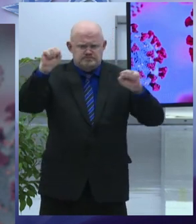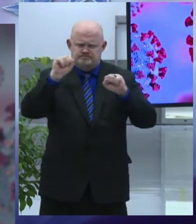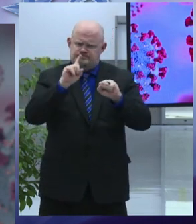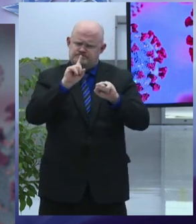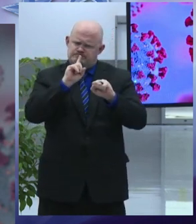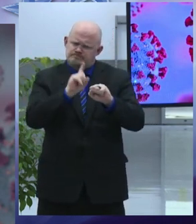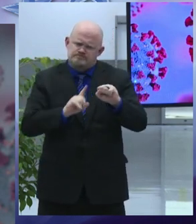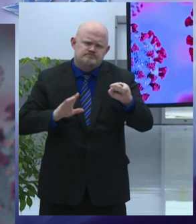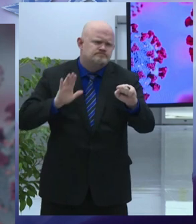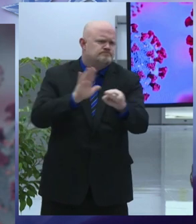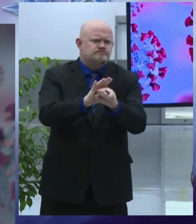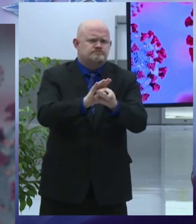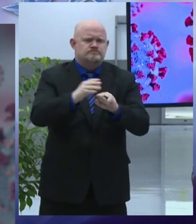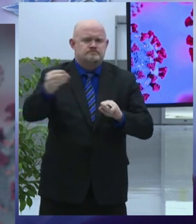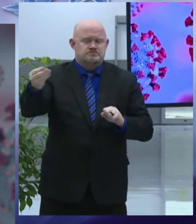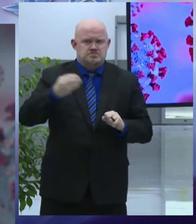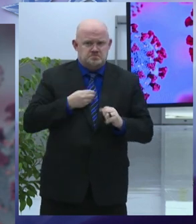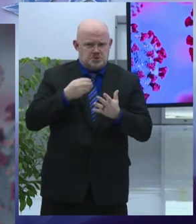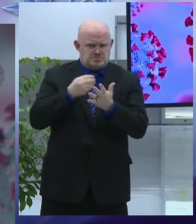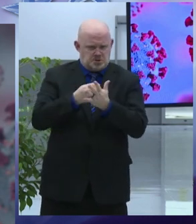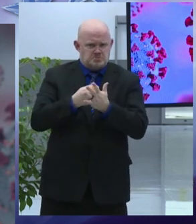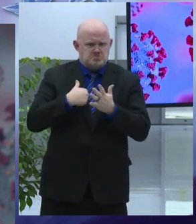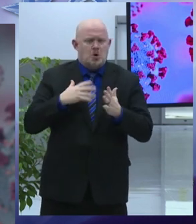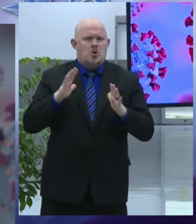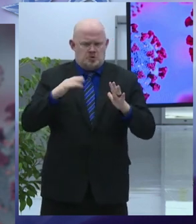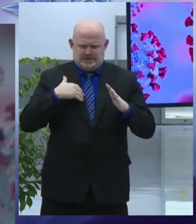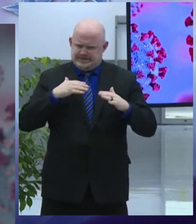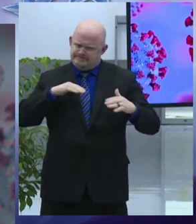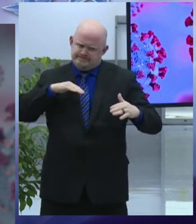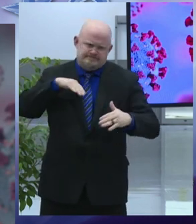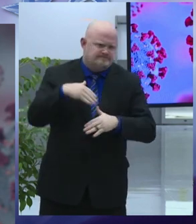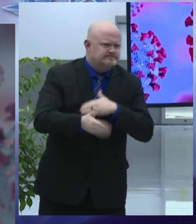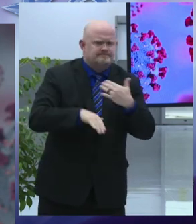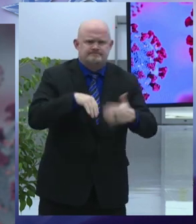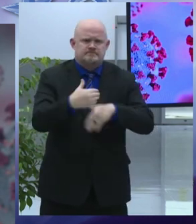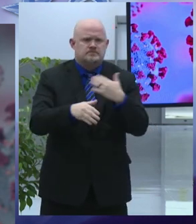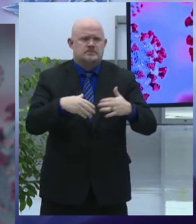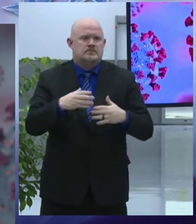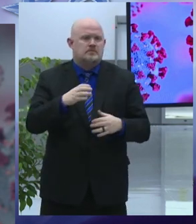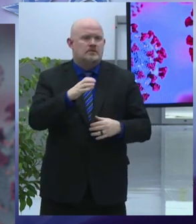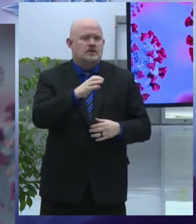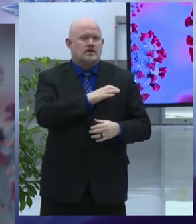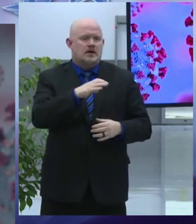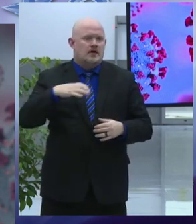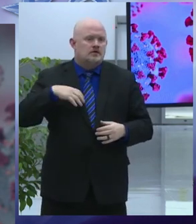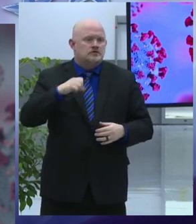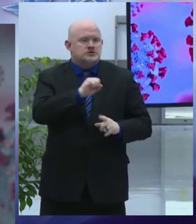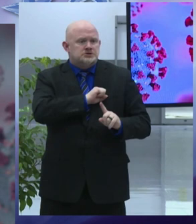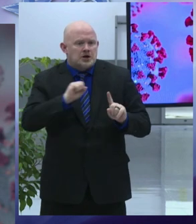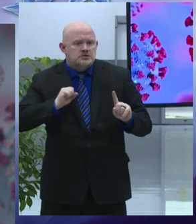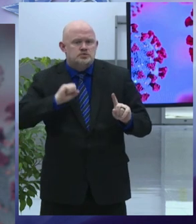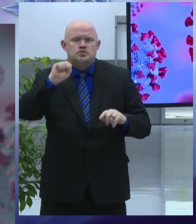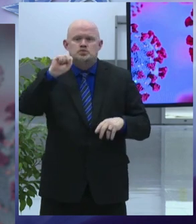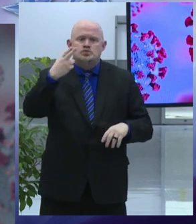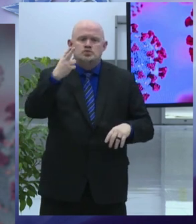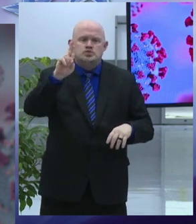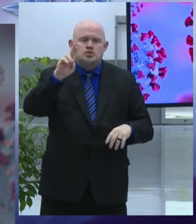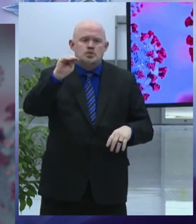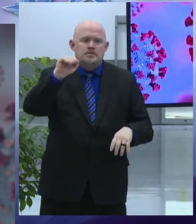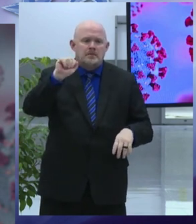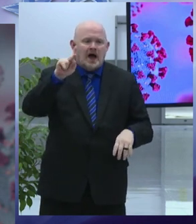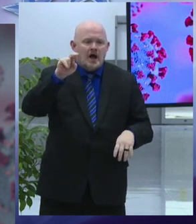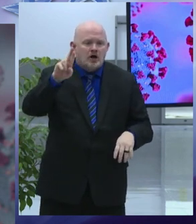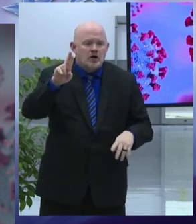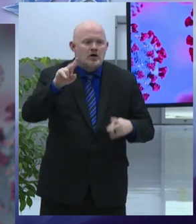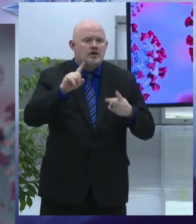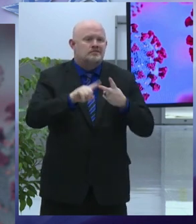and our new york senators majority leader chuck schumer and senator kirsten gillibrand helped make this funding a reality in close